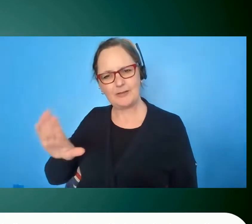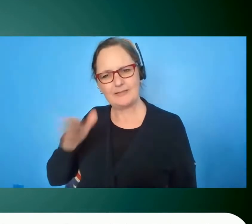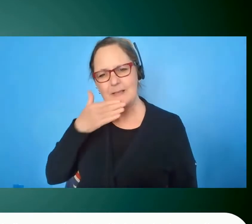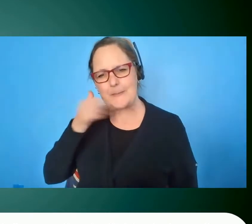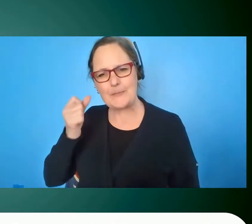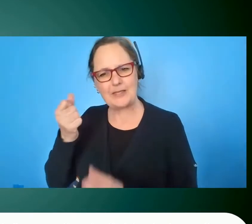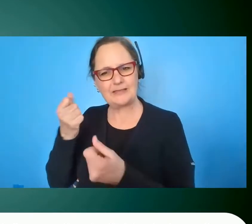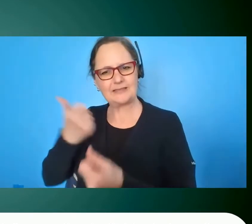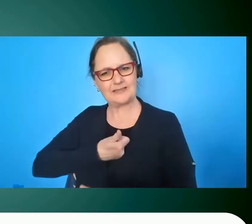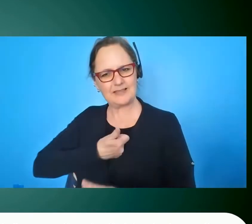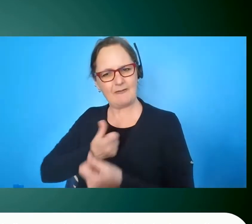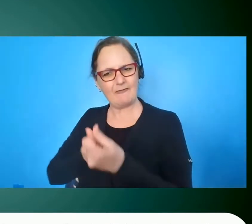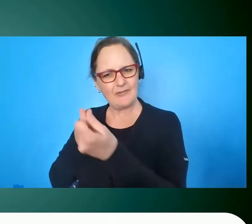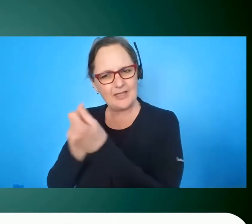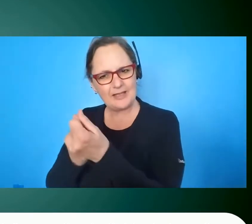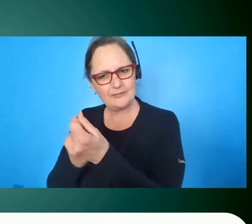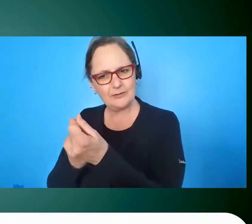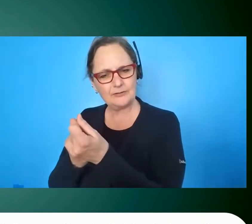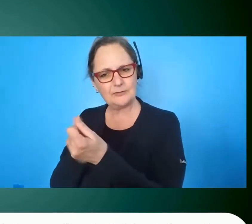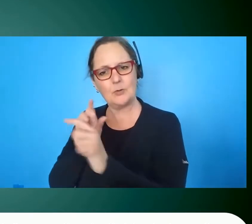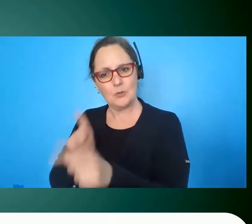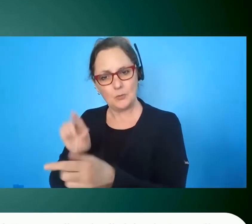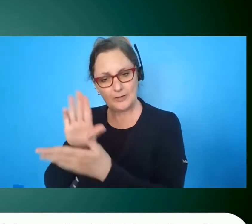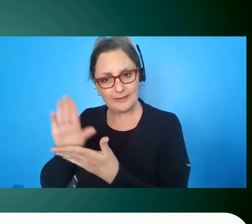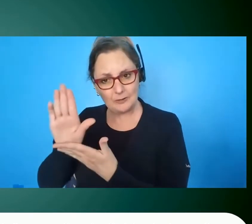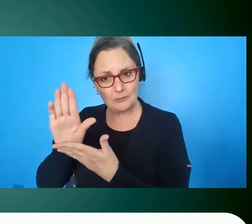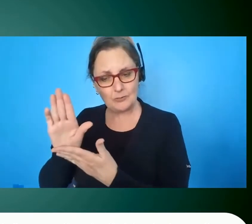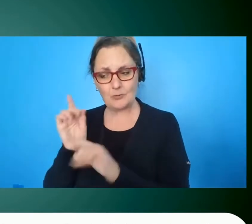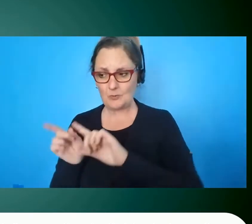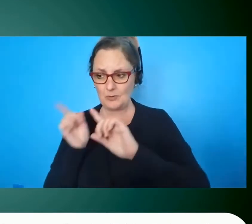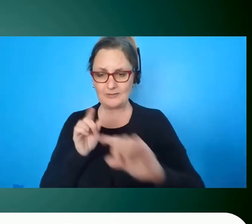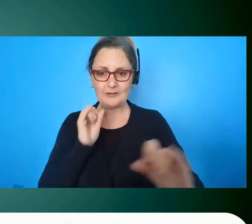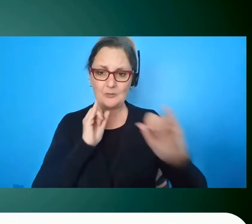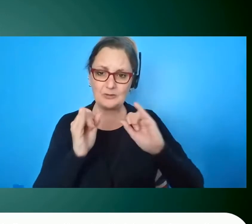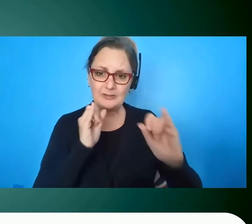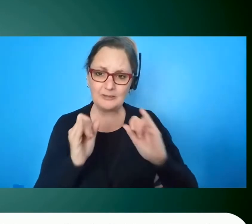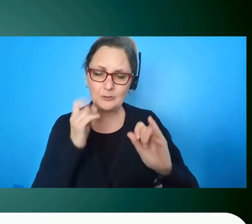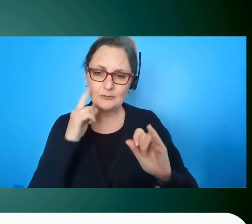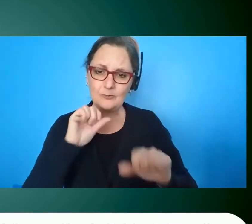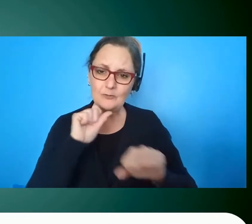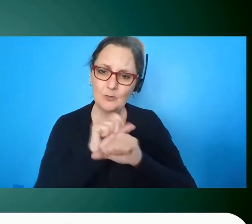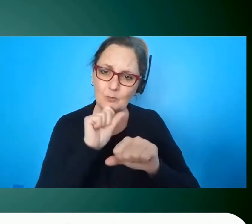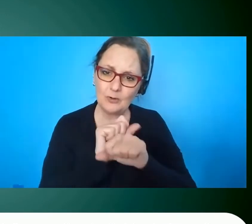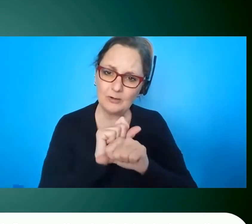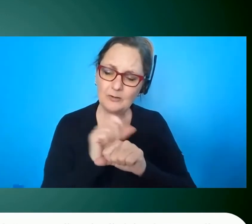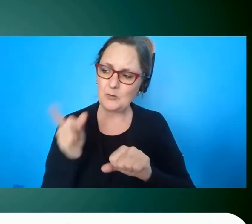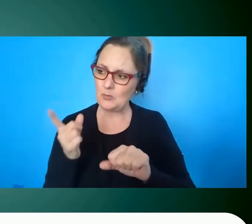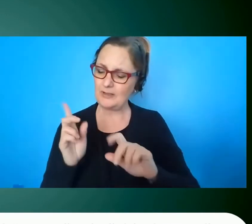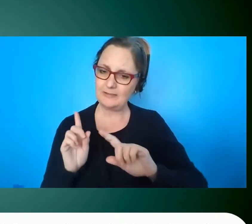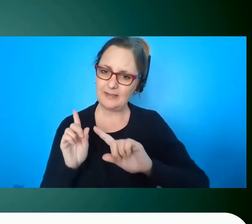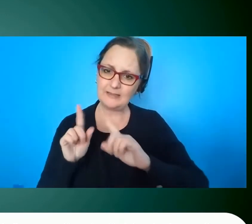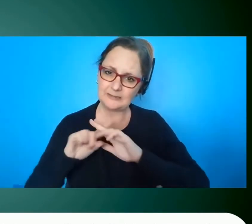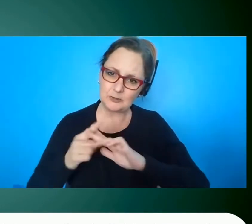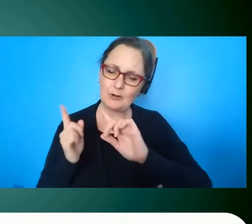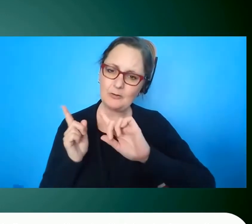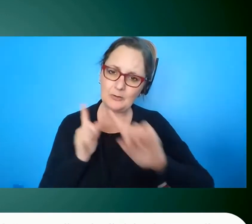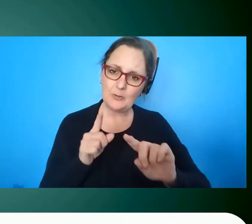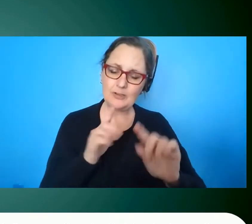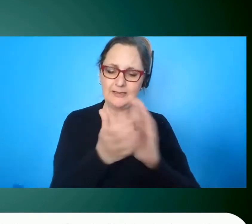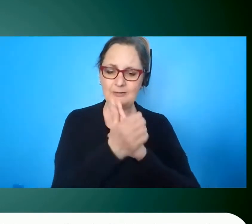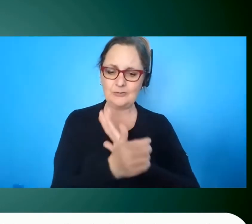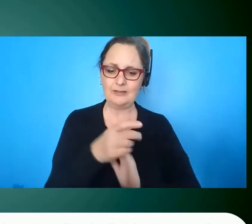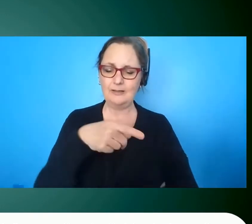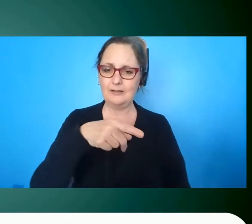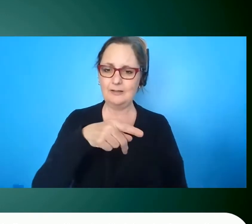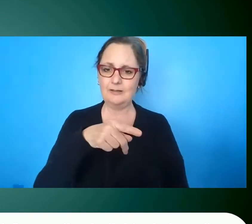they hit college and when they hit the employment and when they start going down the talent pipeline i want my daughter